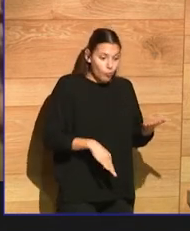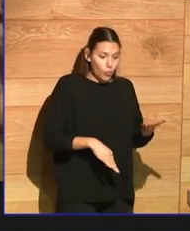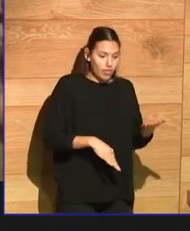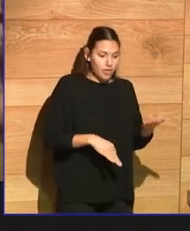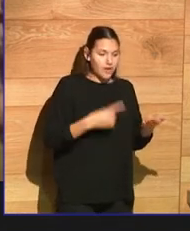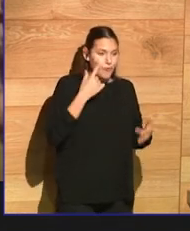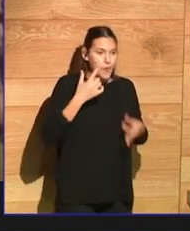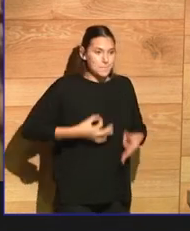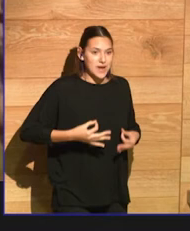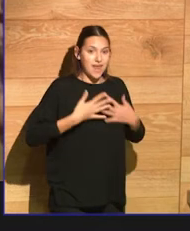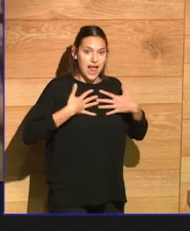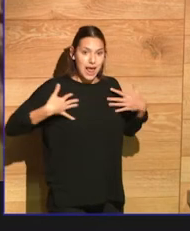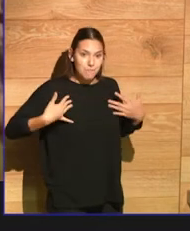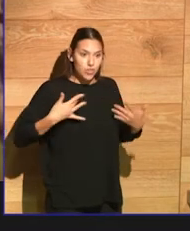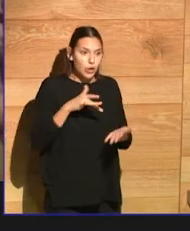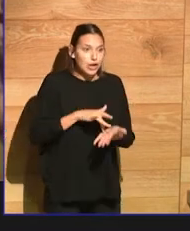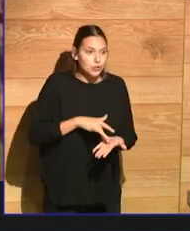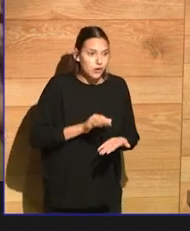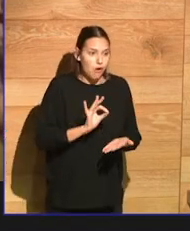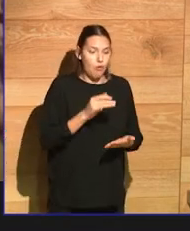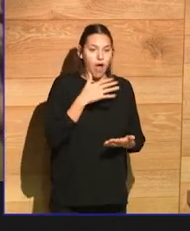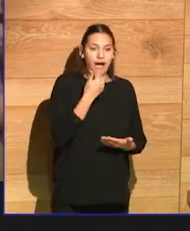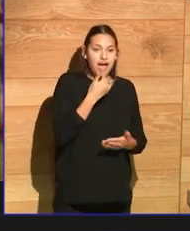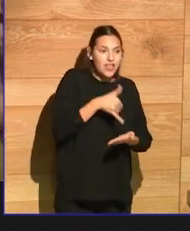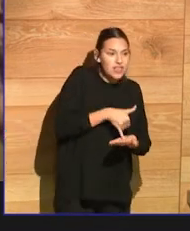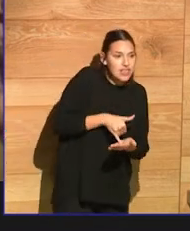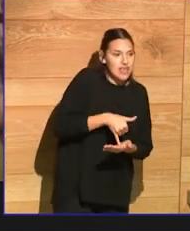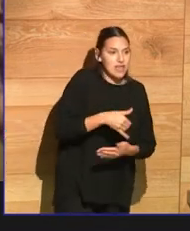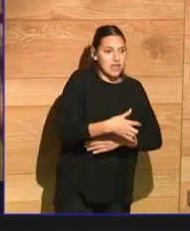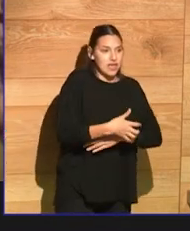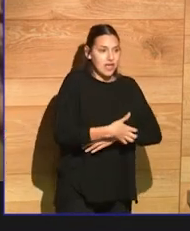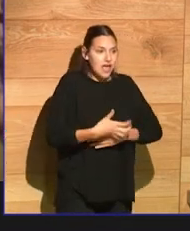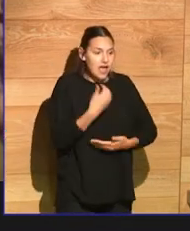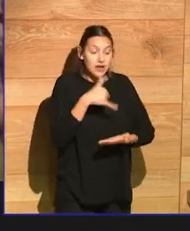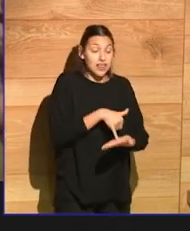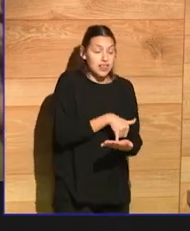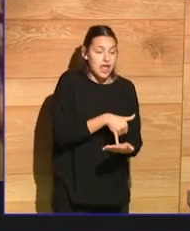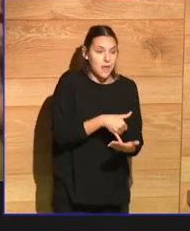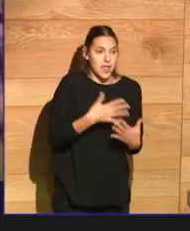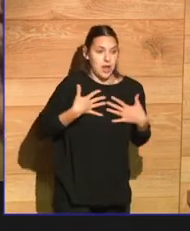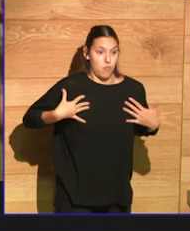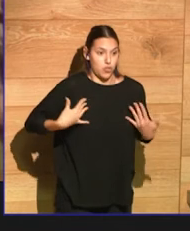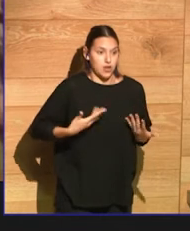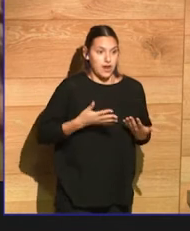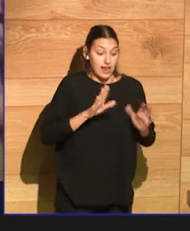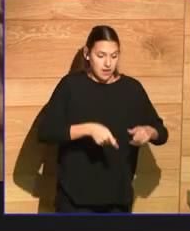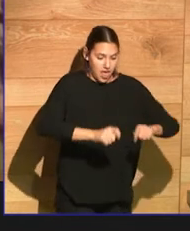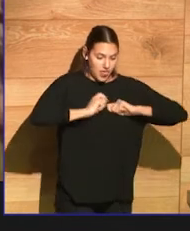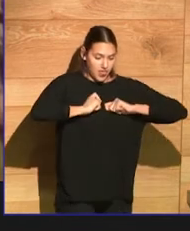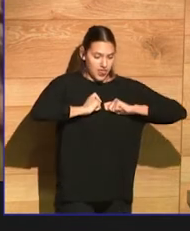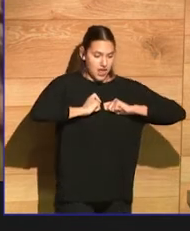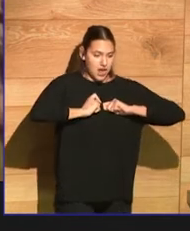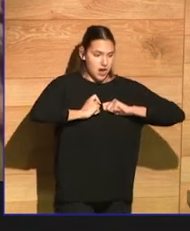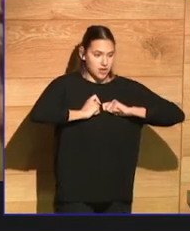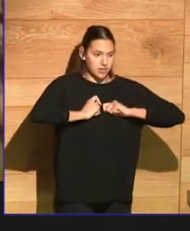that causes an undeniable emotional reaction. That is the new and that is the more